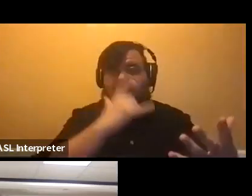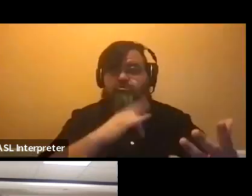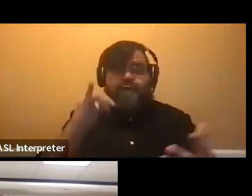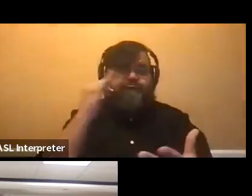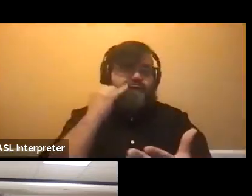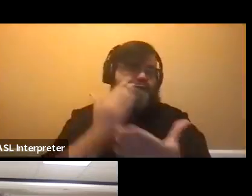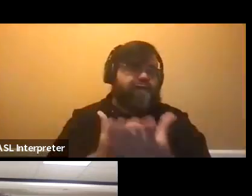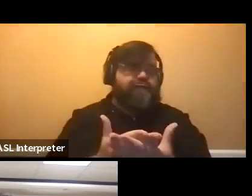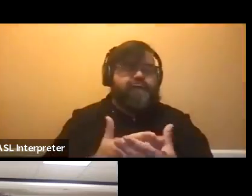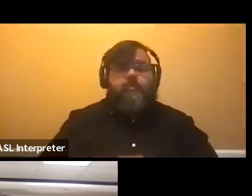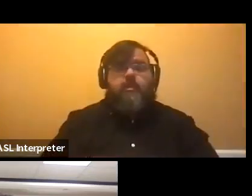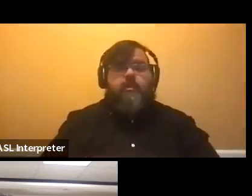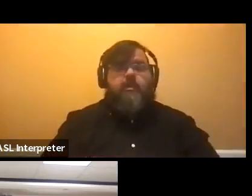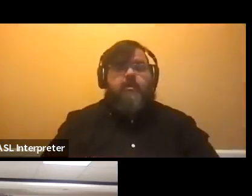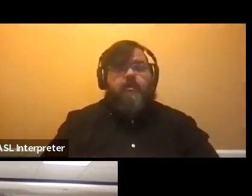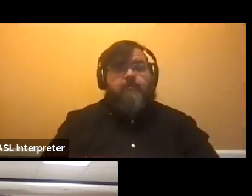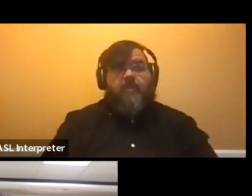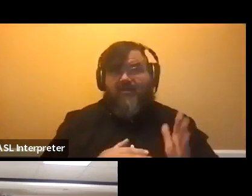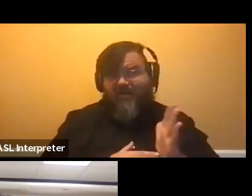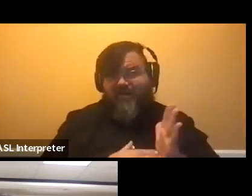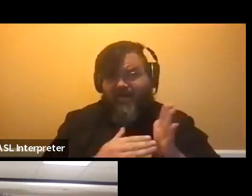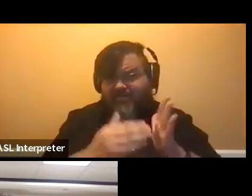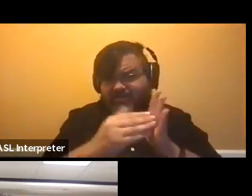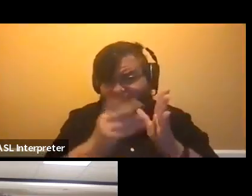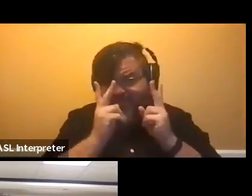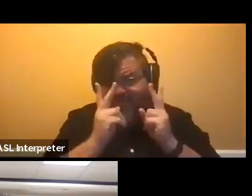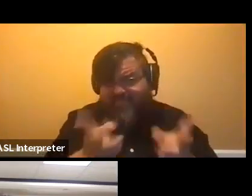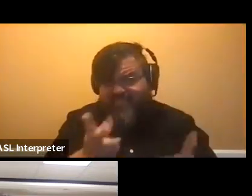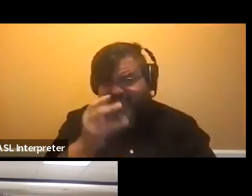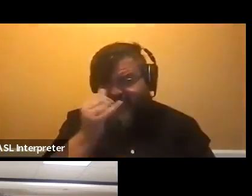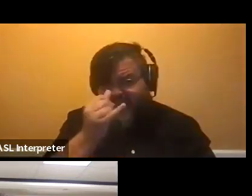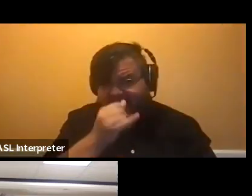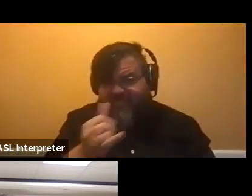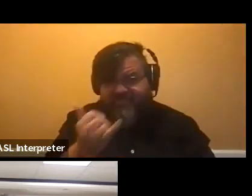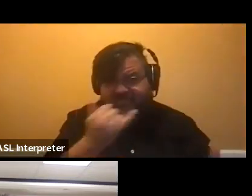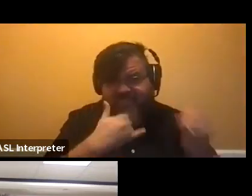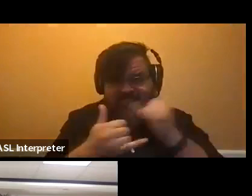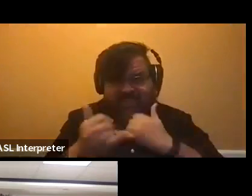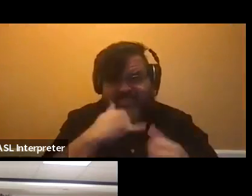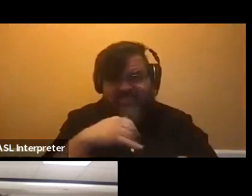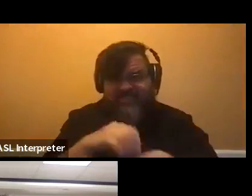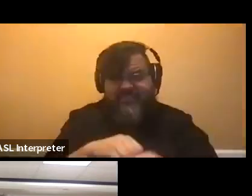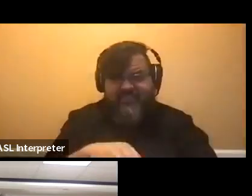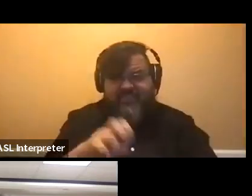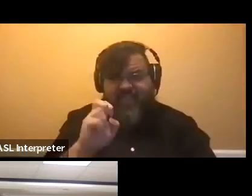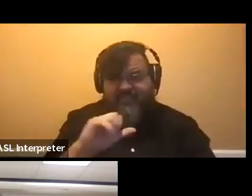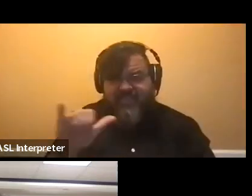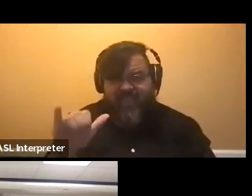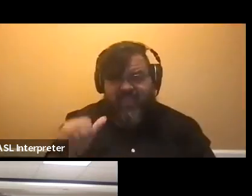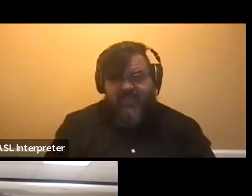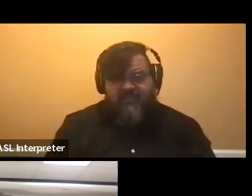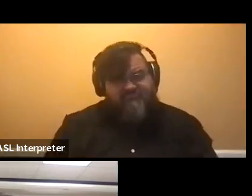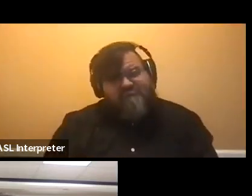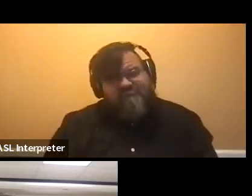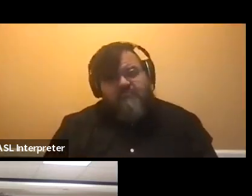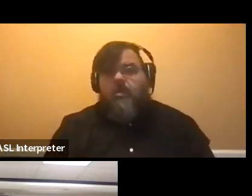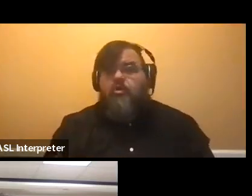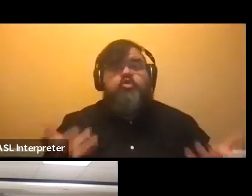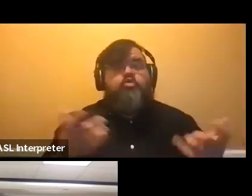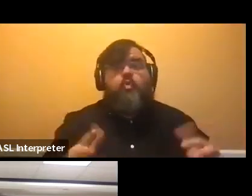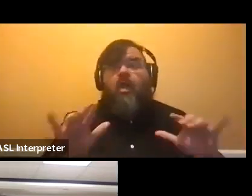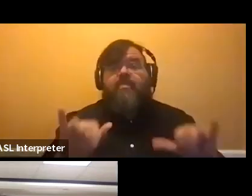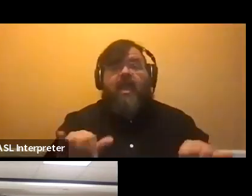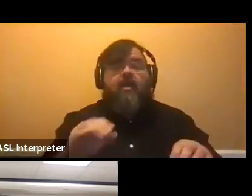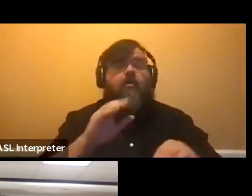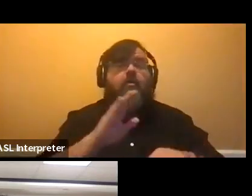um, with, with just errors in them and little things, little silly things. And you want to make sure you don't have any of those silly things on your student involvement resume or